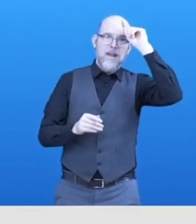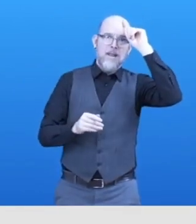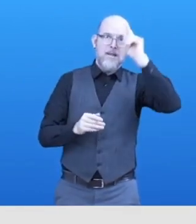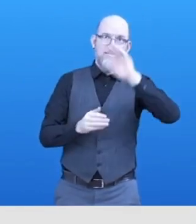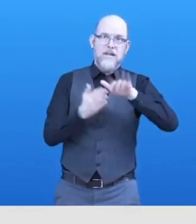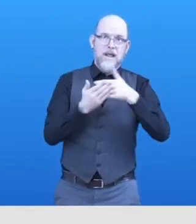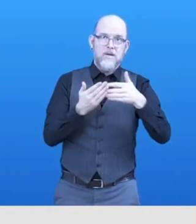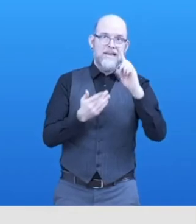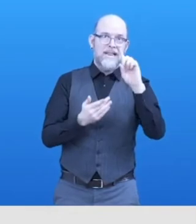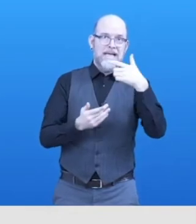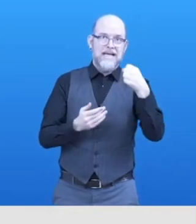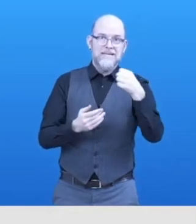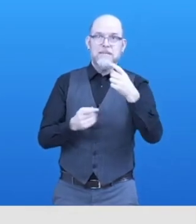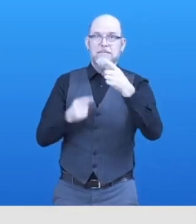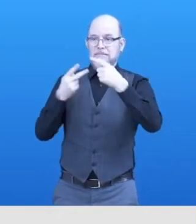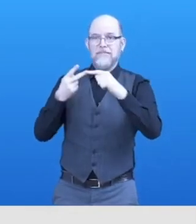language.